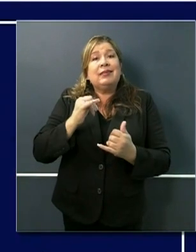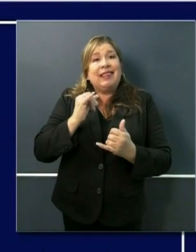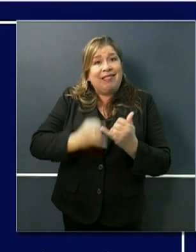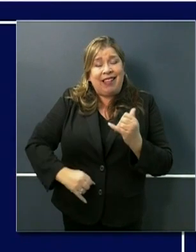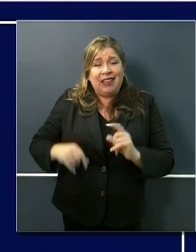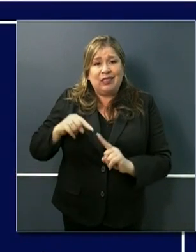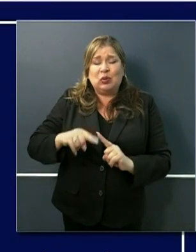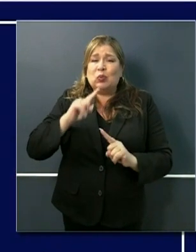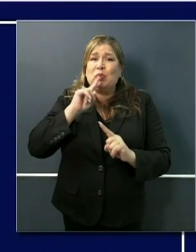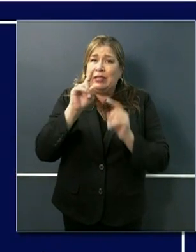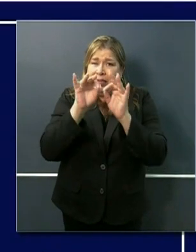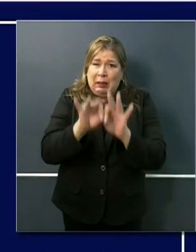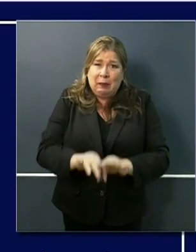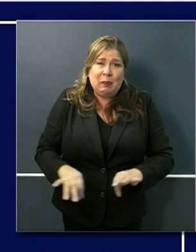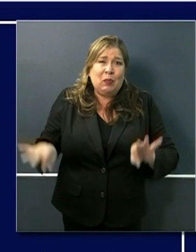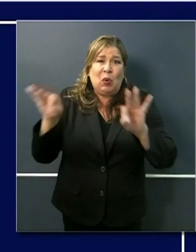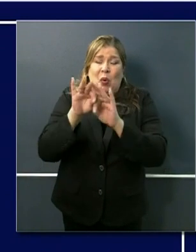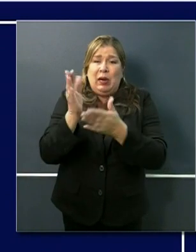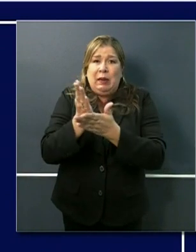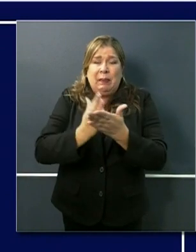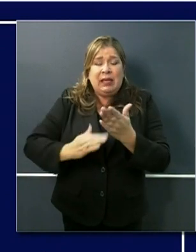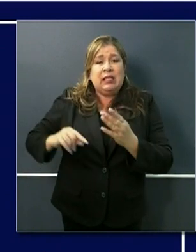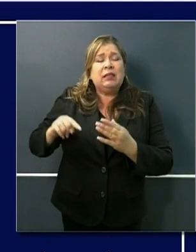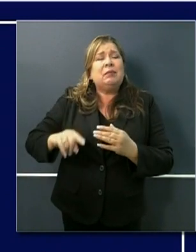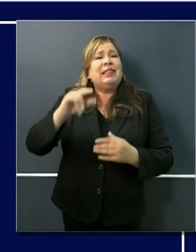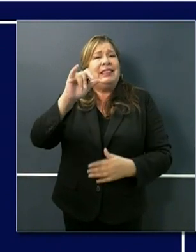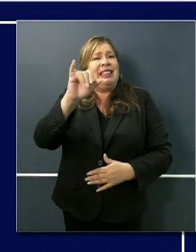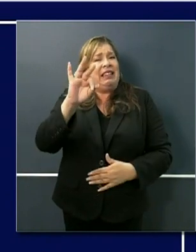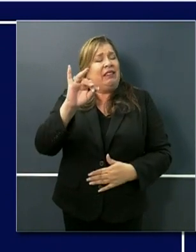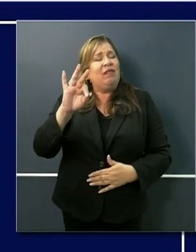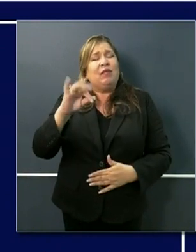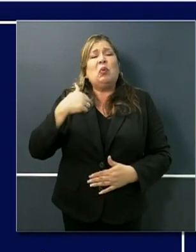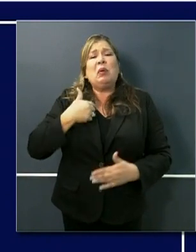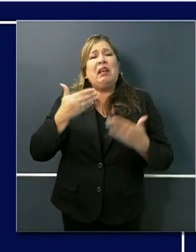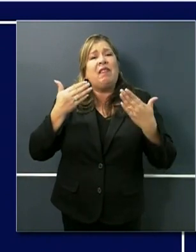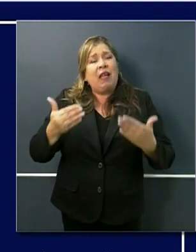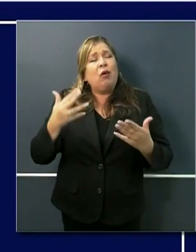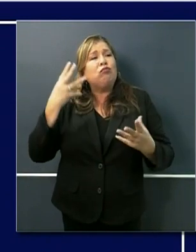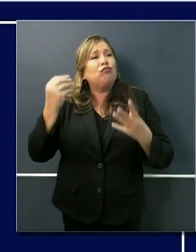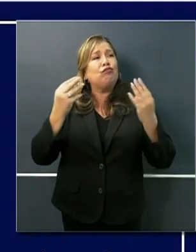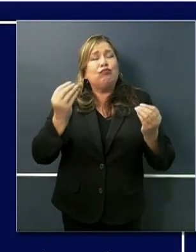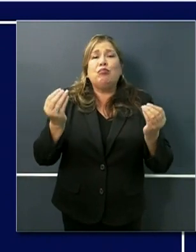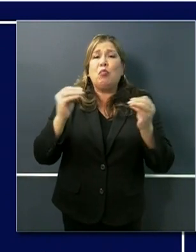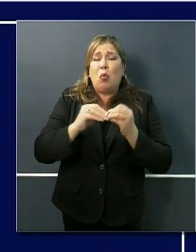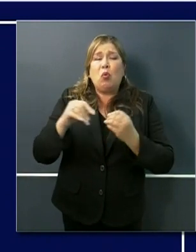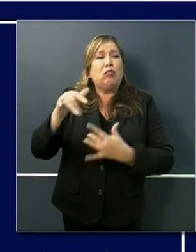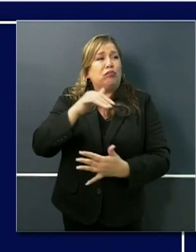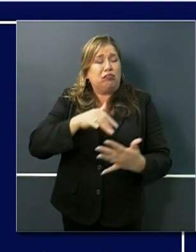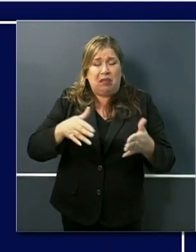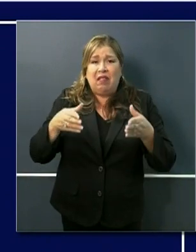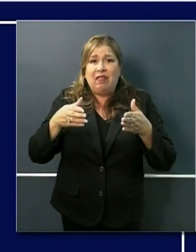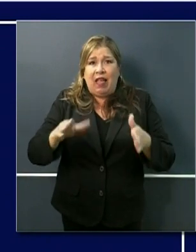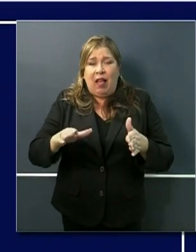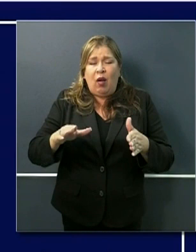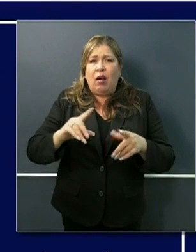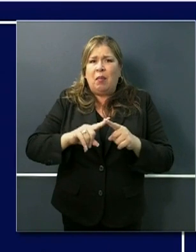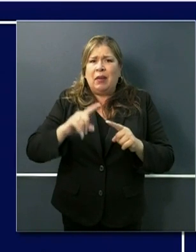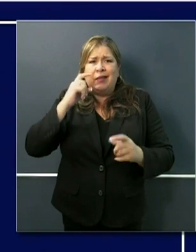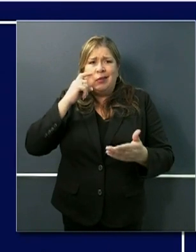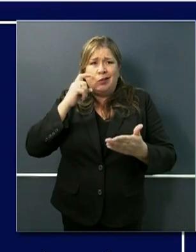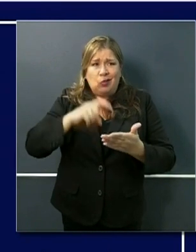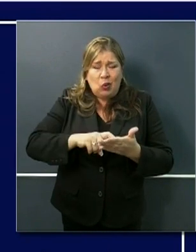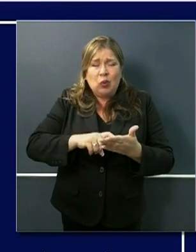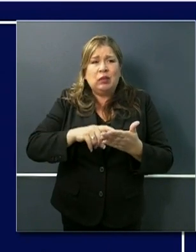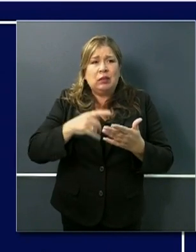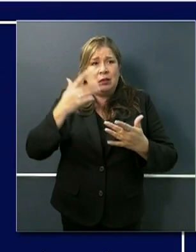but an incredibly critical indicator for us and some of the key questions that we'll be talking about are are we tracking the